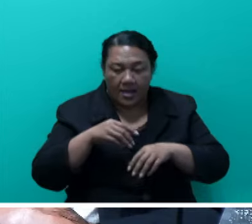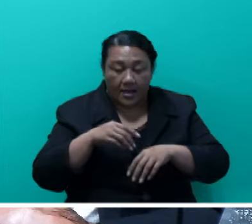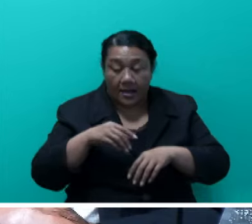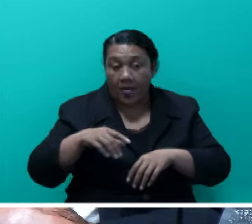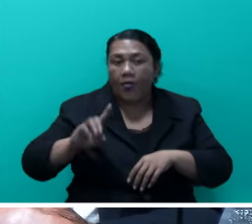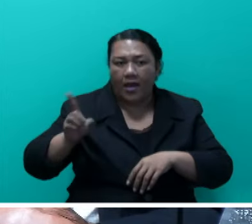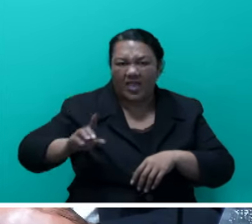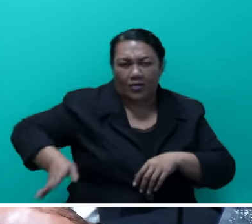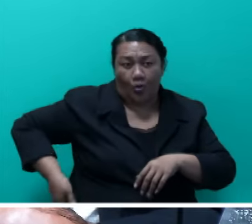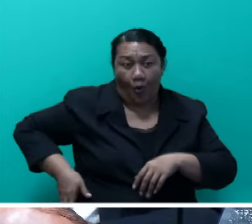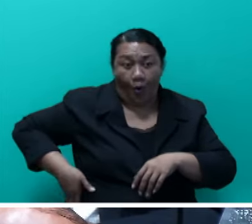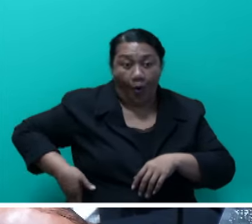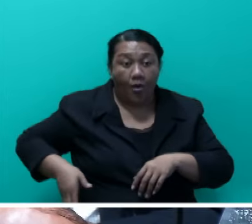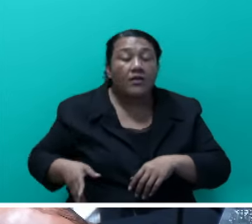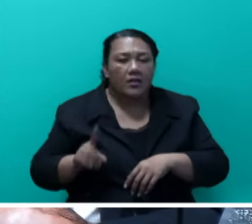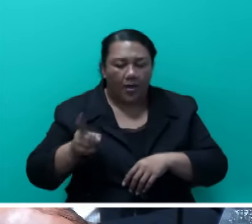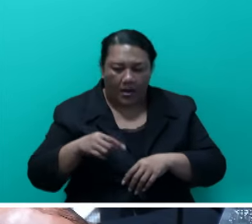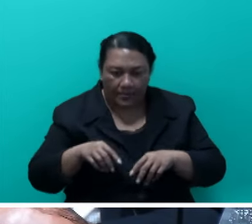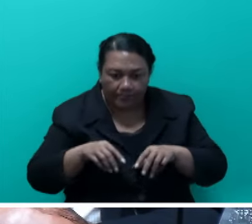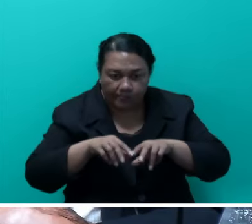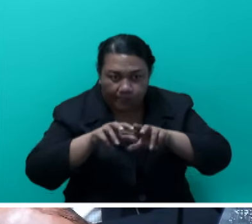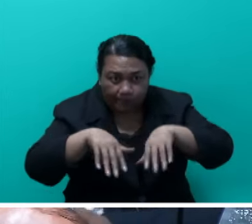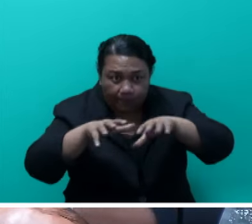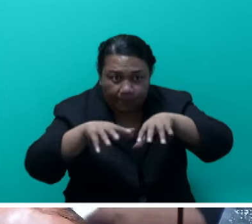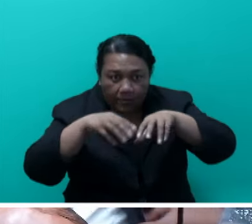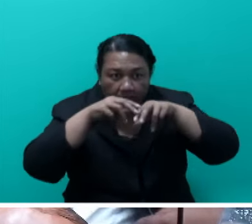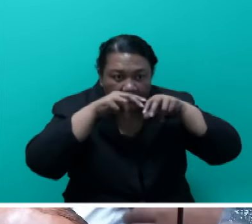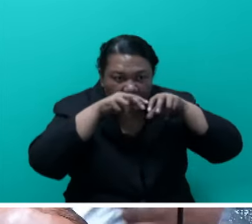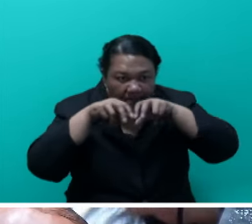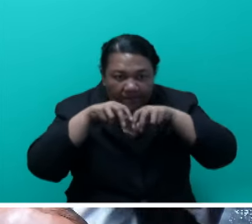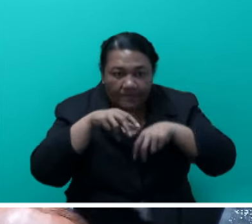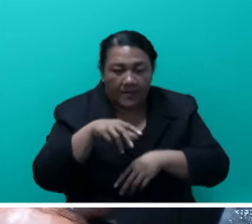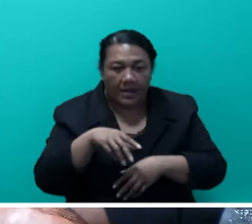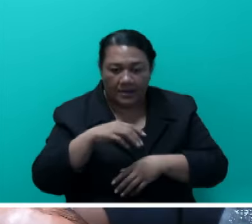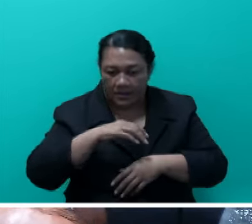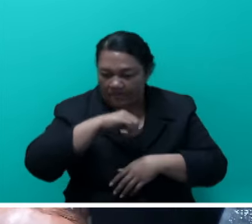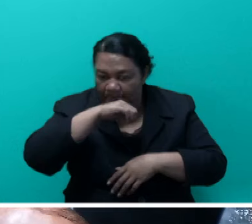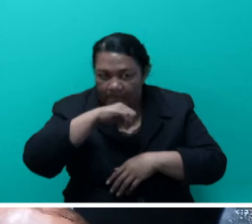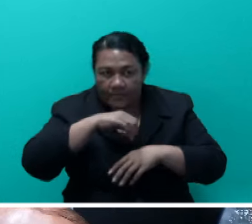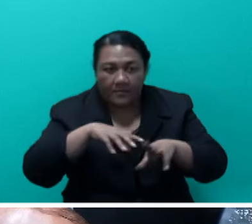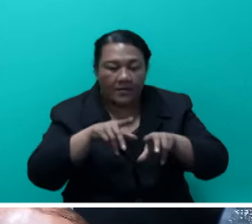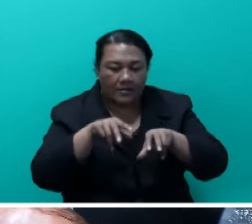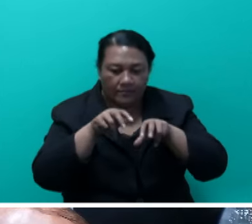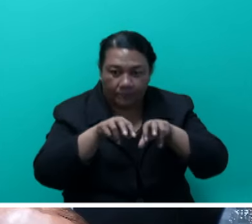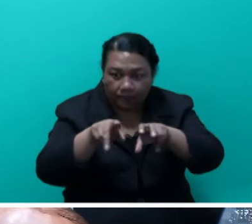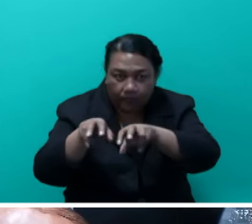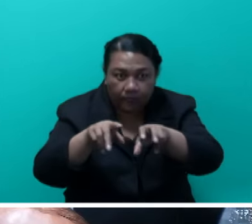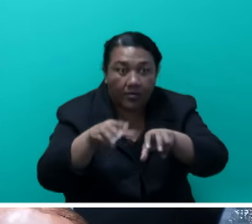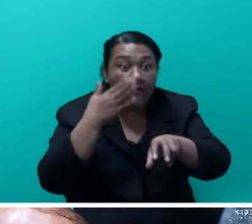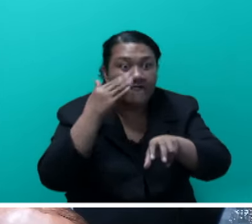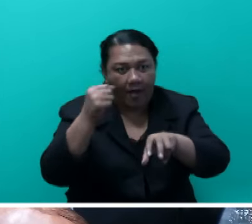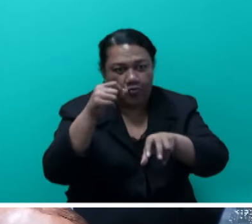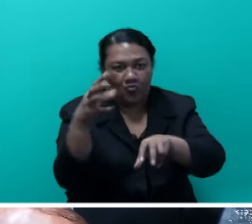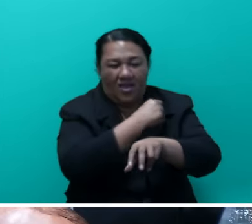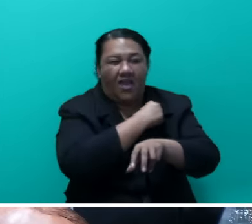But this is something that they have been able to do. So I would like to thank them because they are at the forefront of this work.